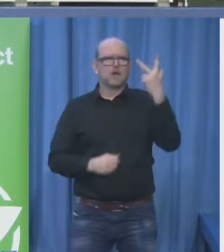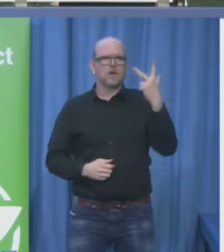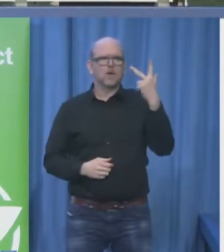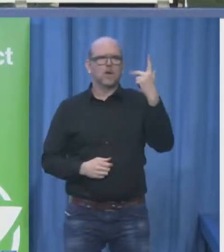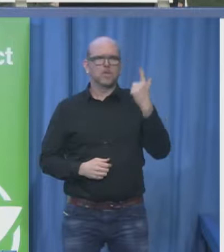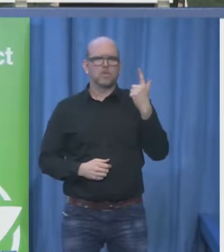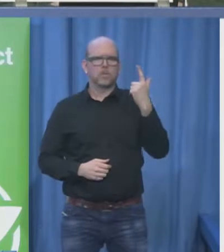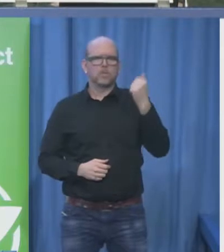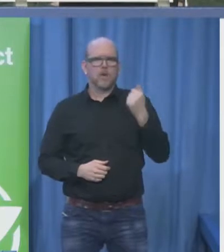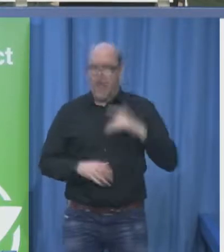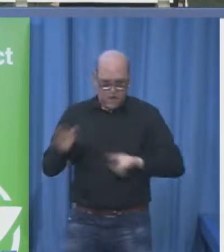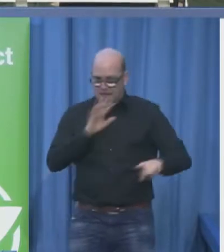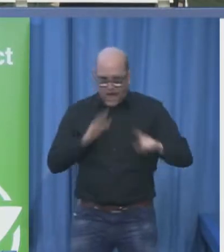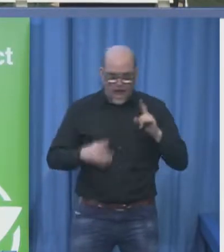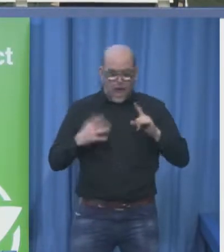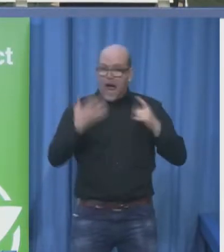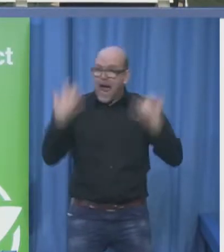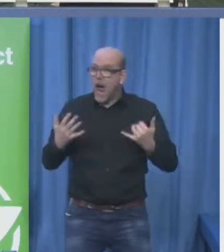in cash now